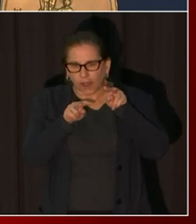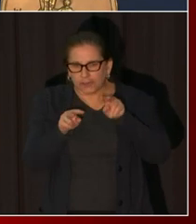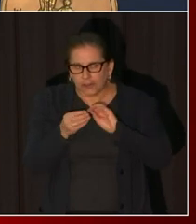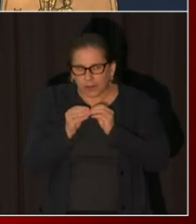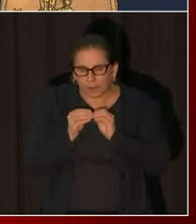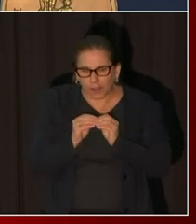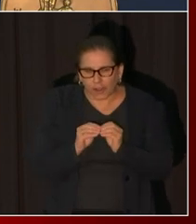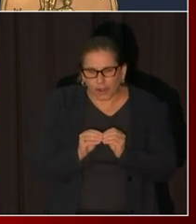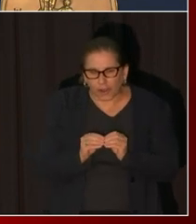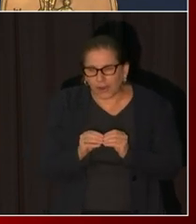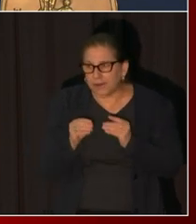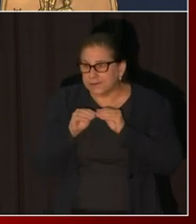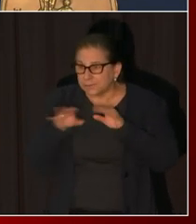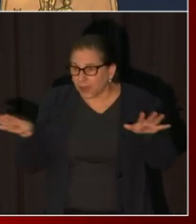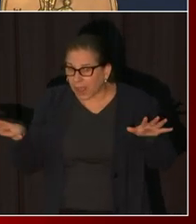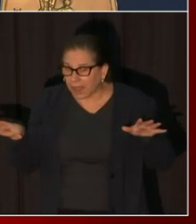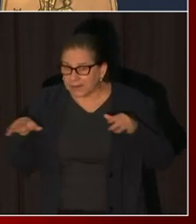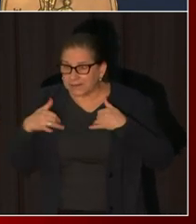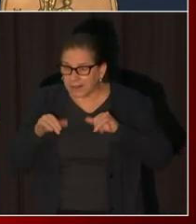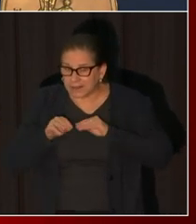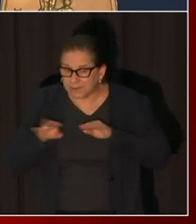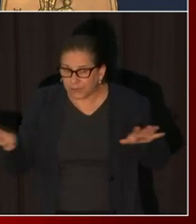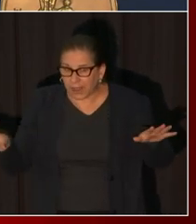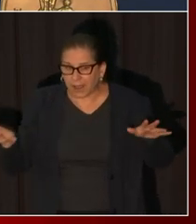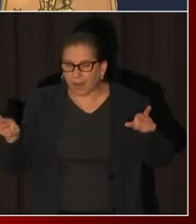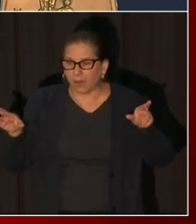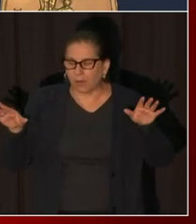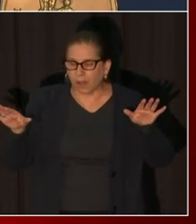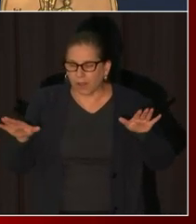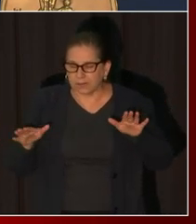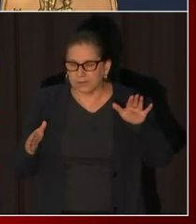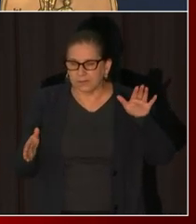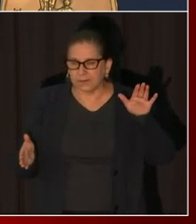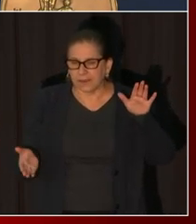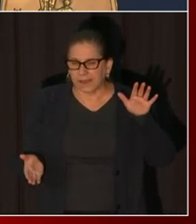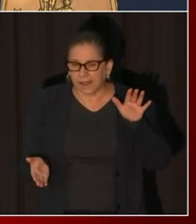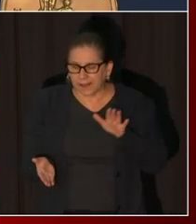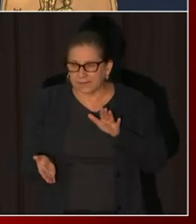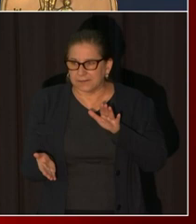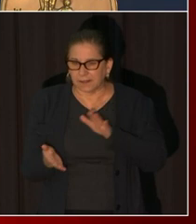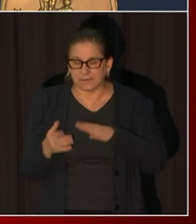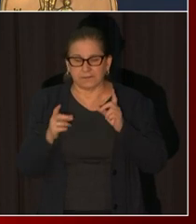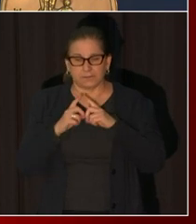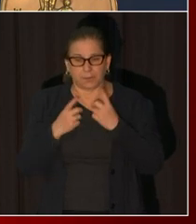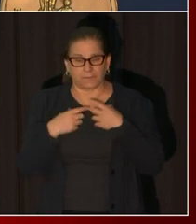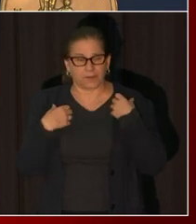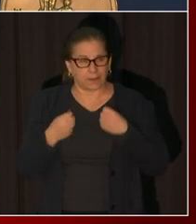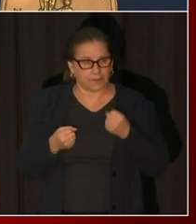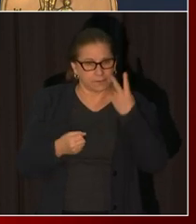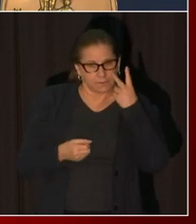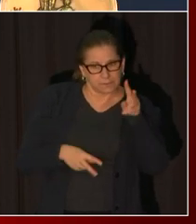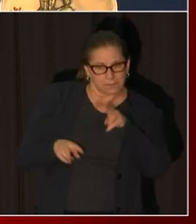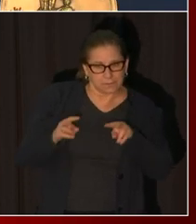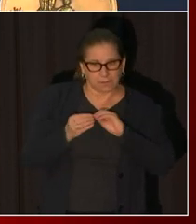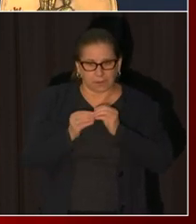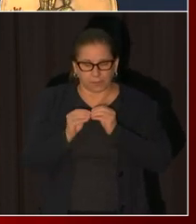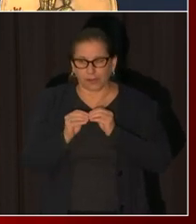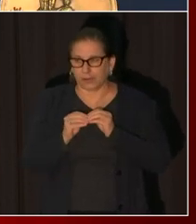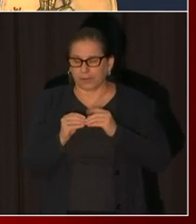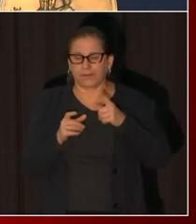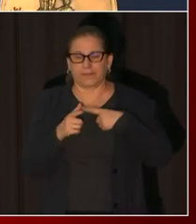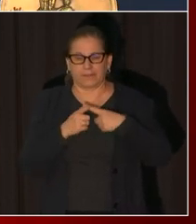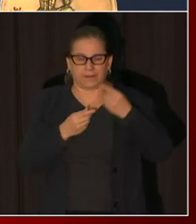hopefully the diminution of this virus if they recognize something that they need to call to our attention we certainly would